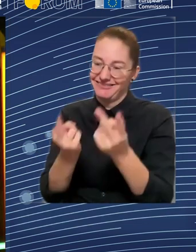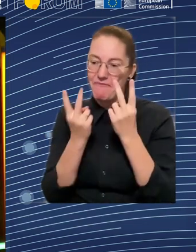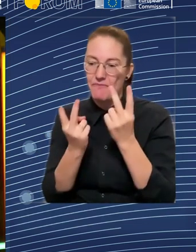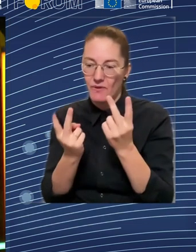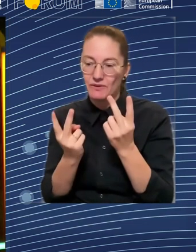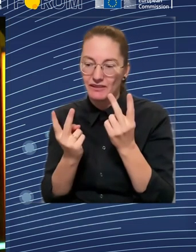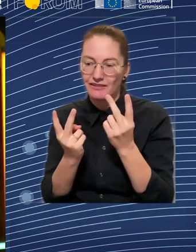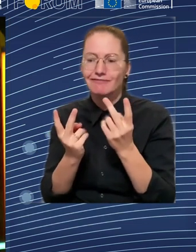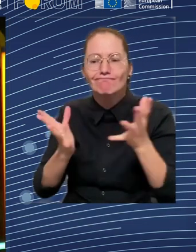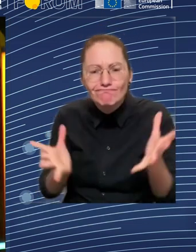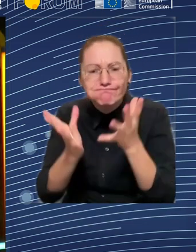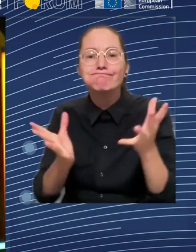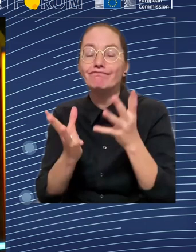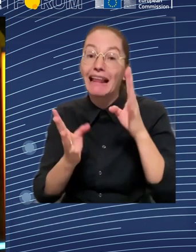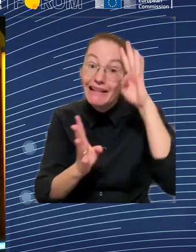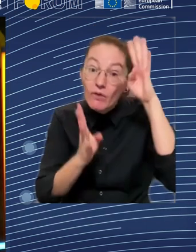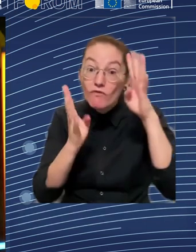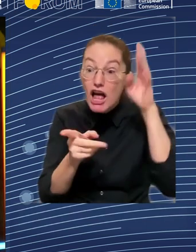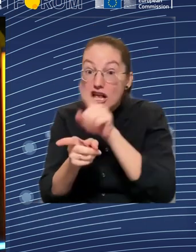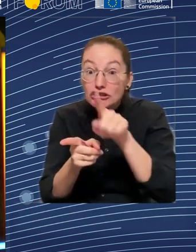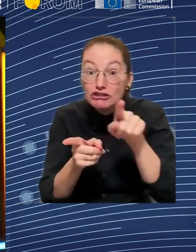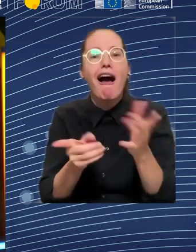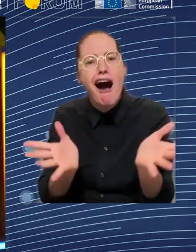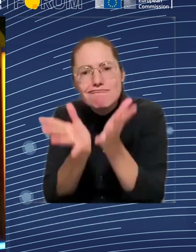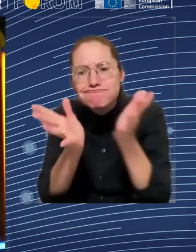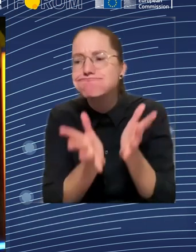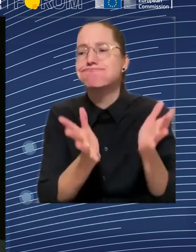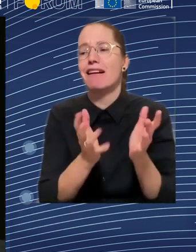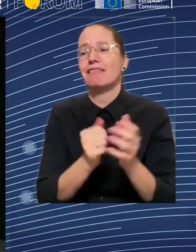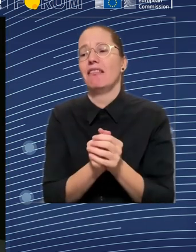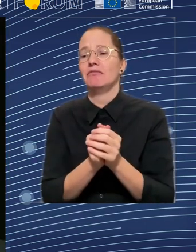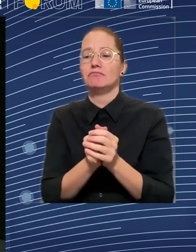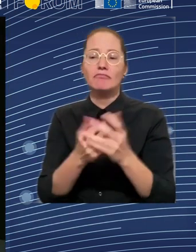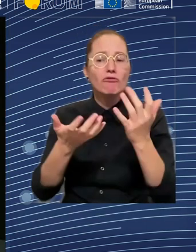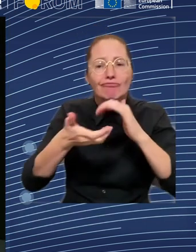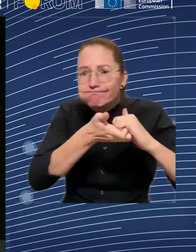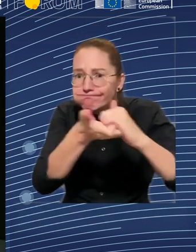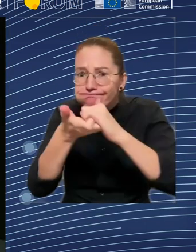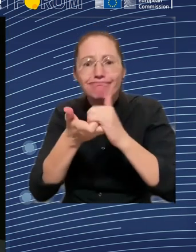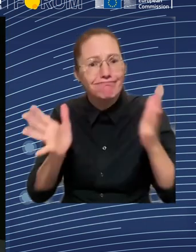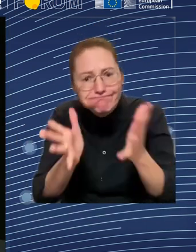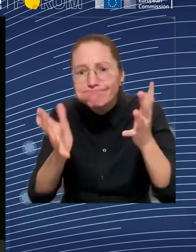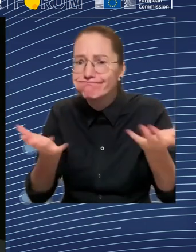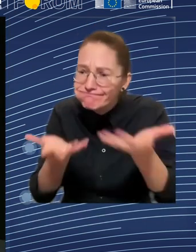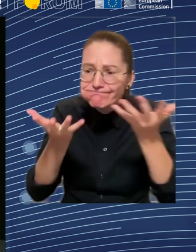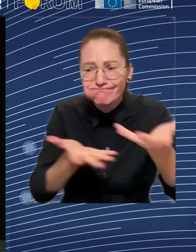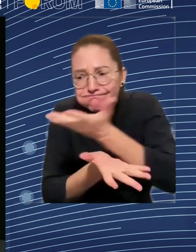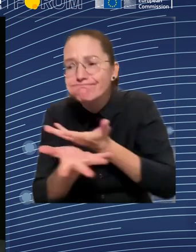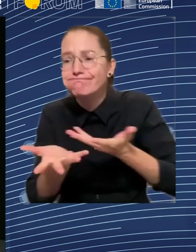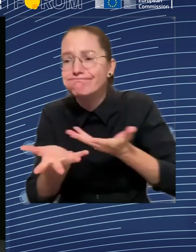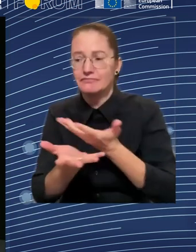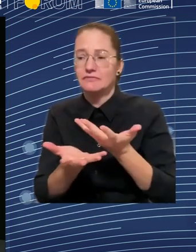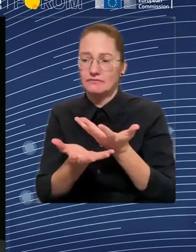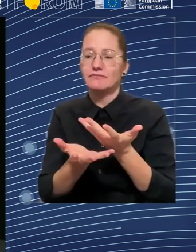and also will really care for the inclusivity. Thank you. Interesting that you're